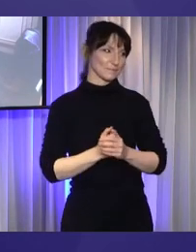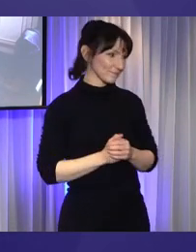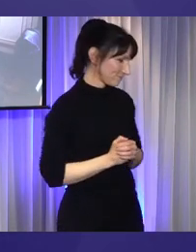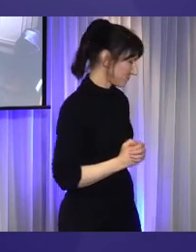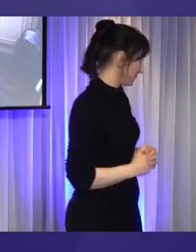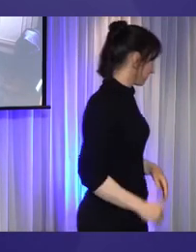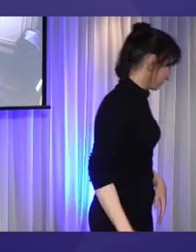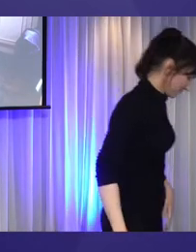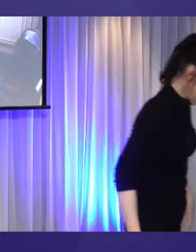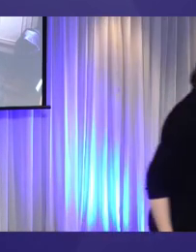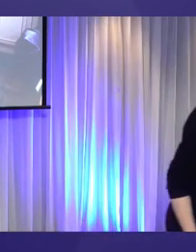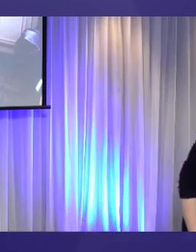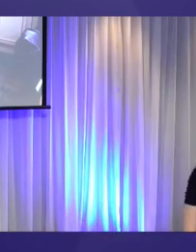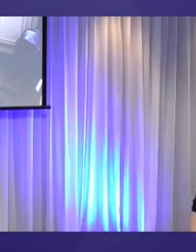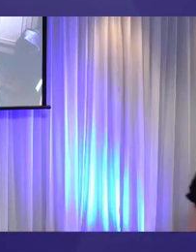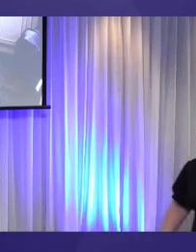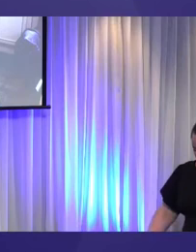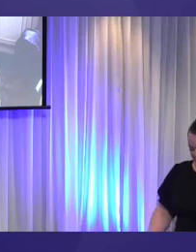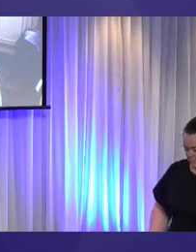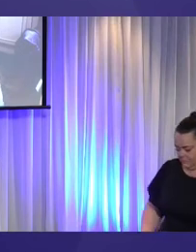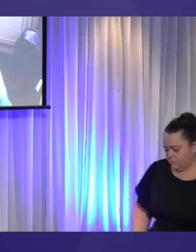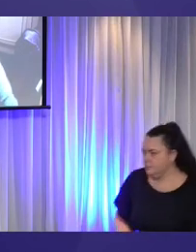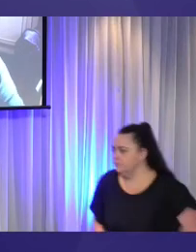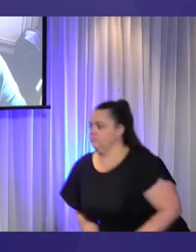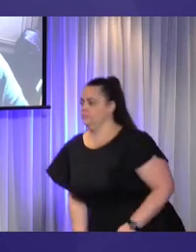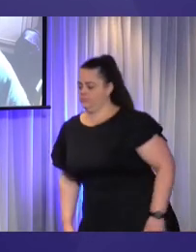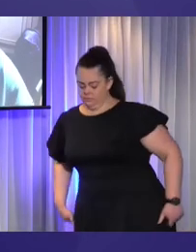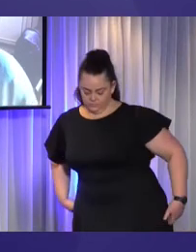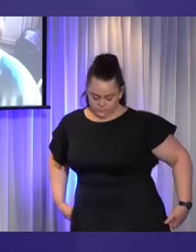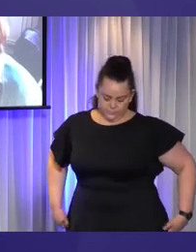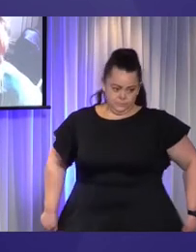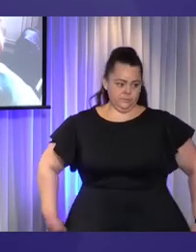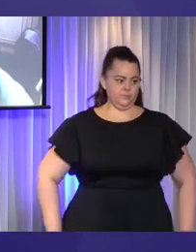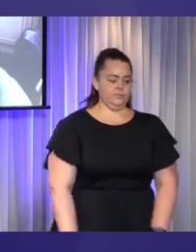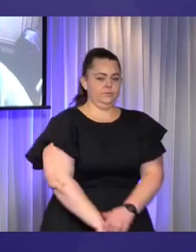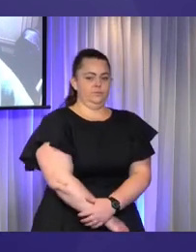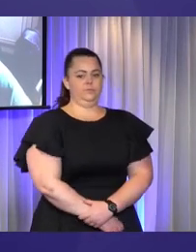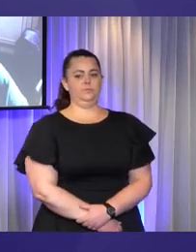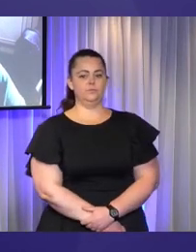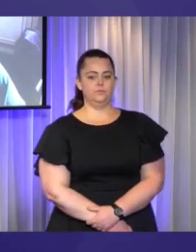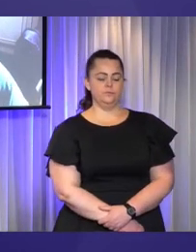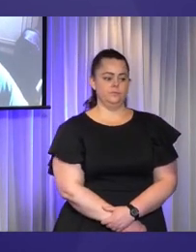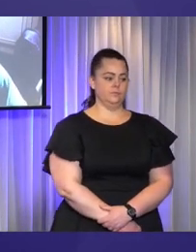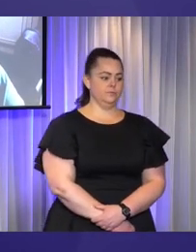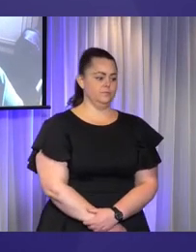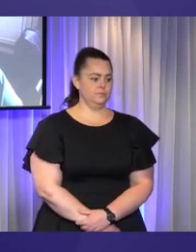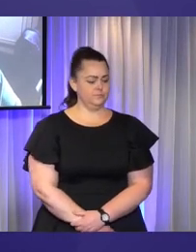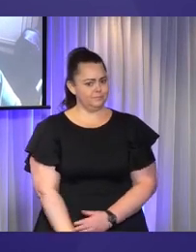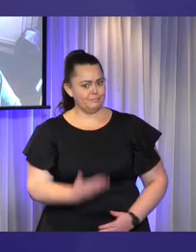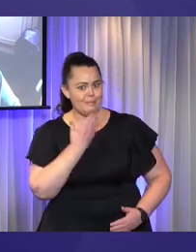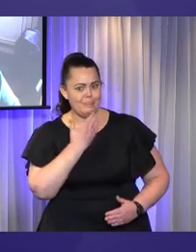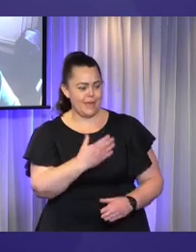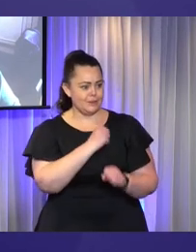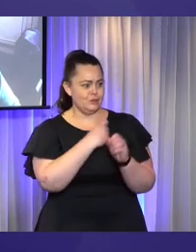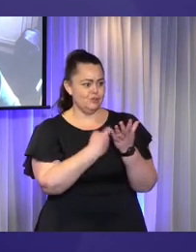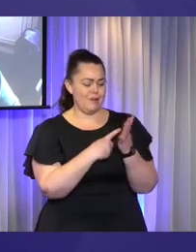very much, Grace.